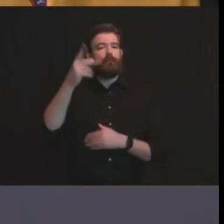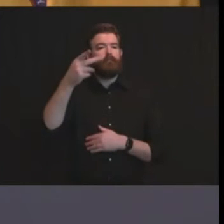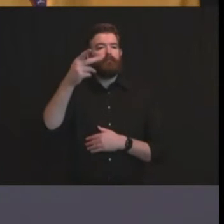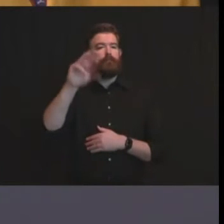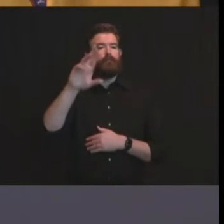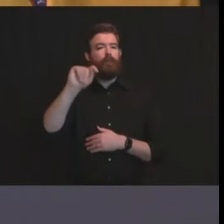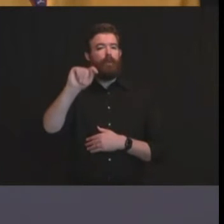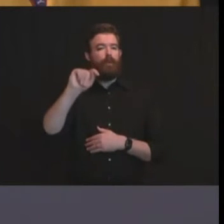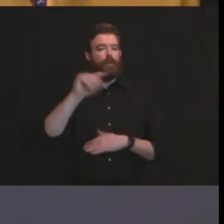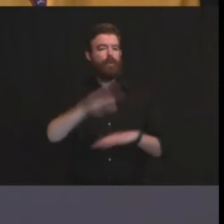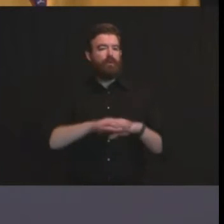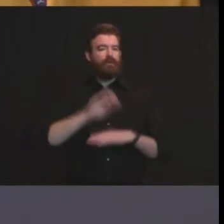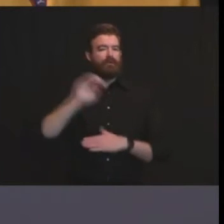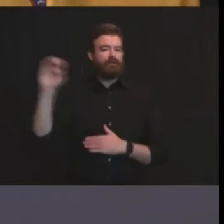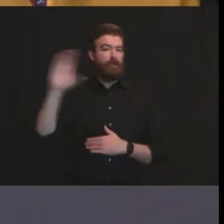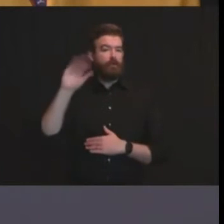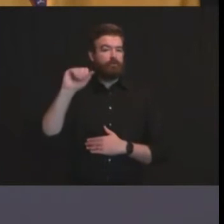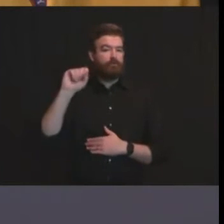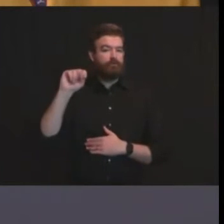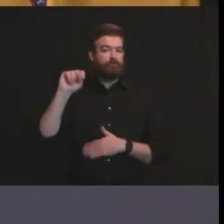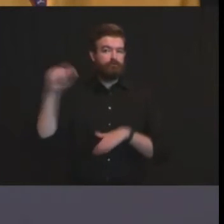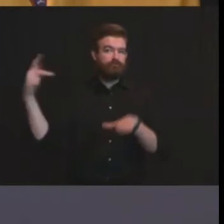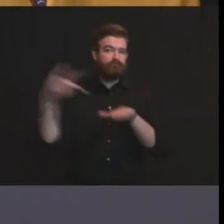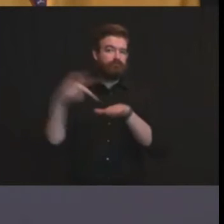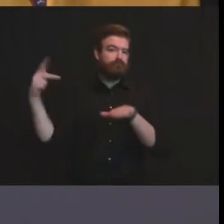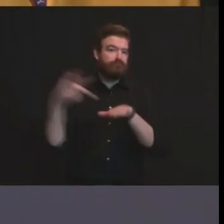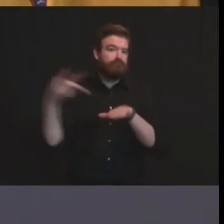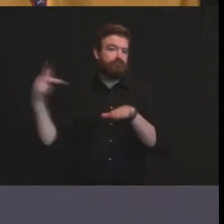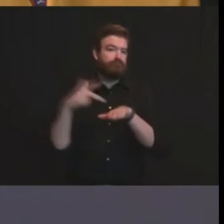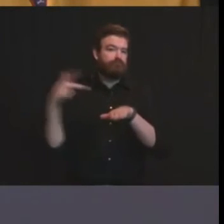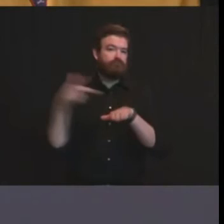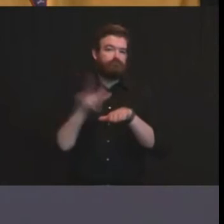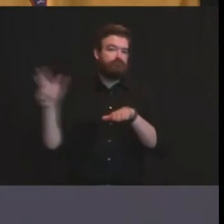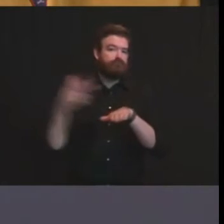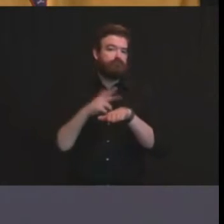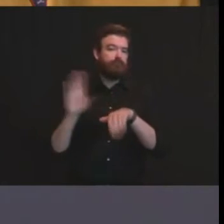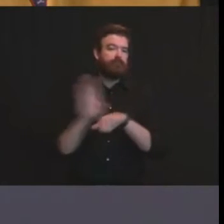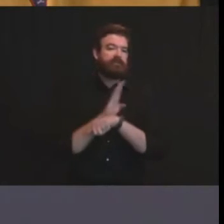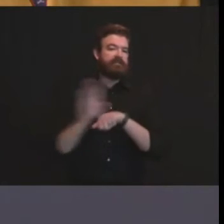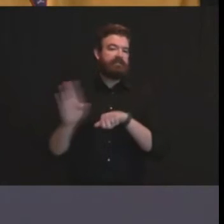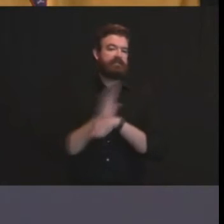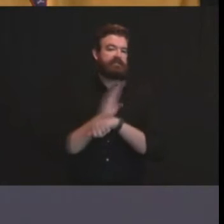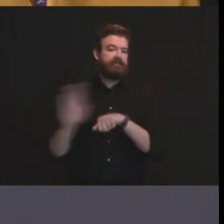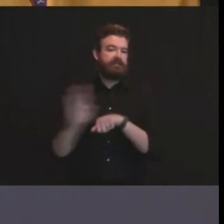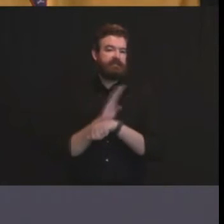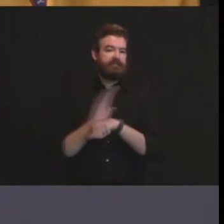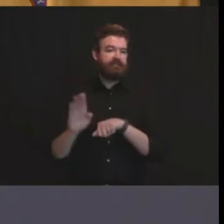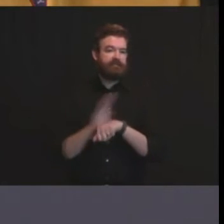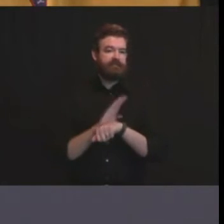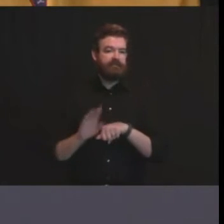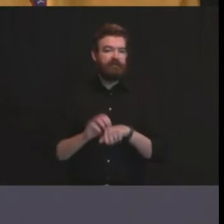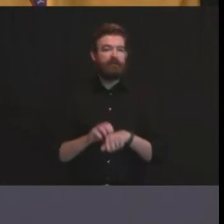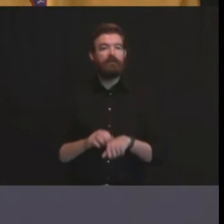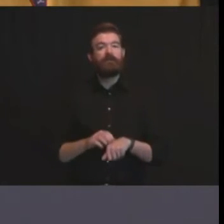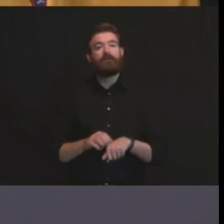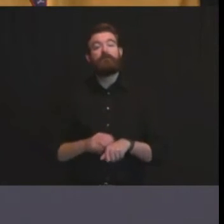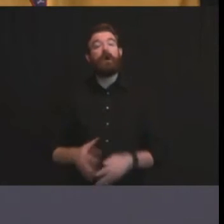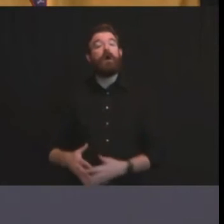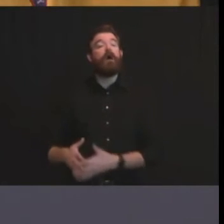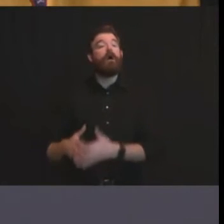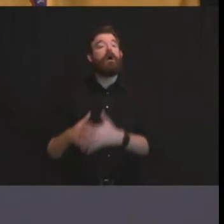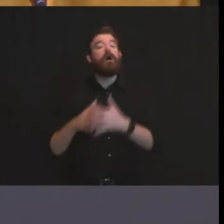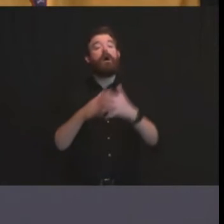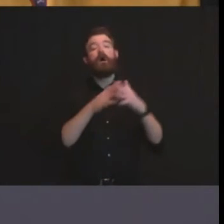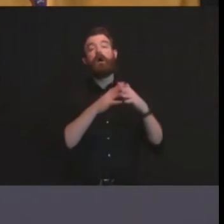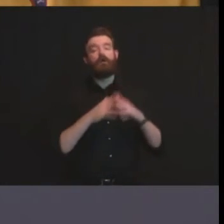angeles we love you but we're coming after you um quality of the talent i mean there's just an overwhelming reason to be here